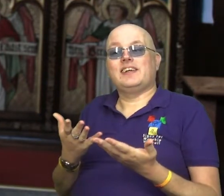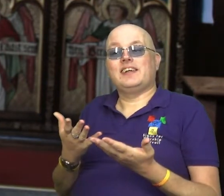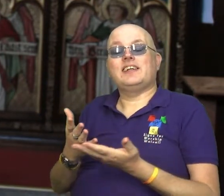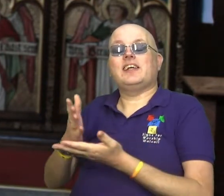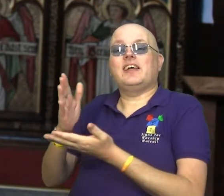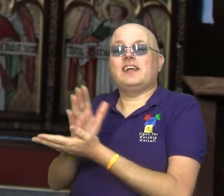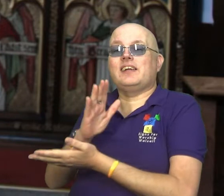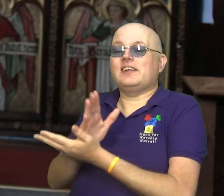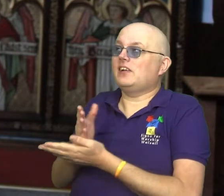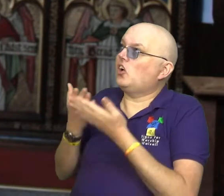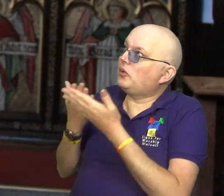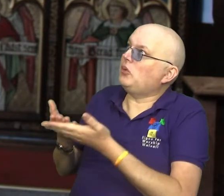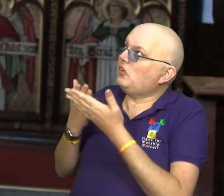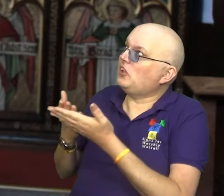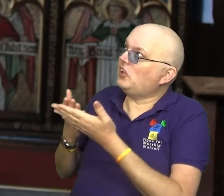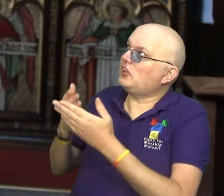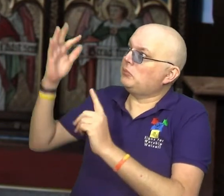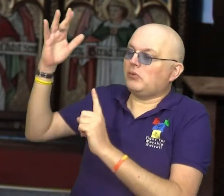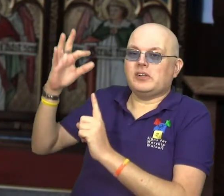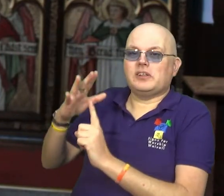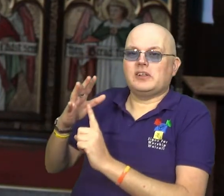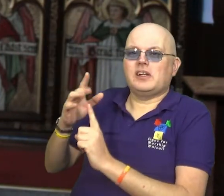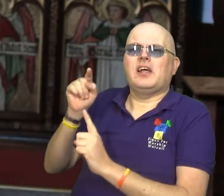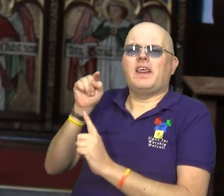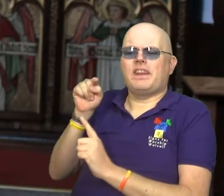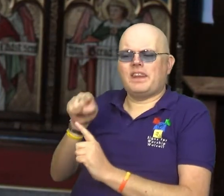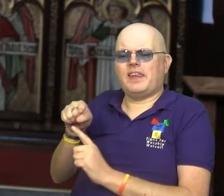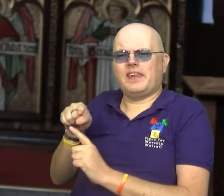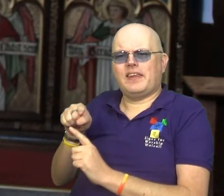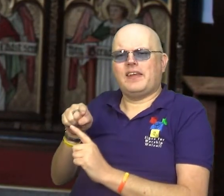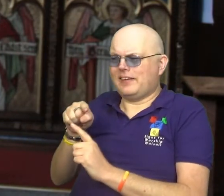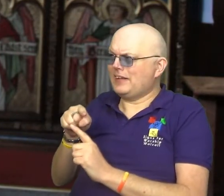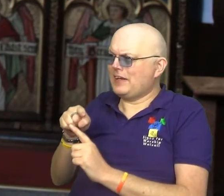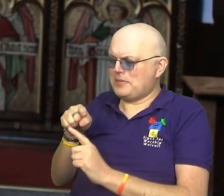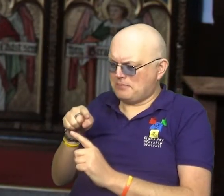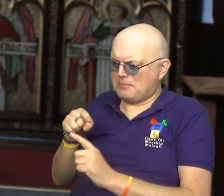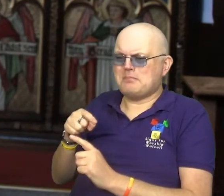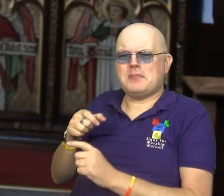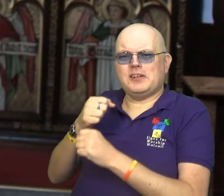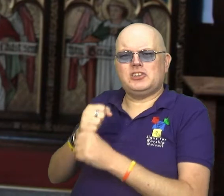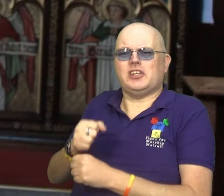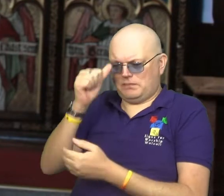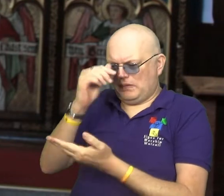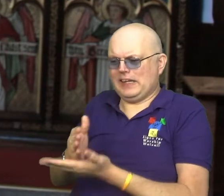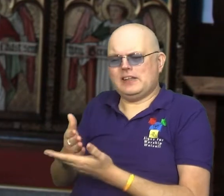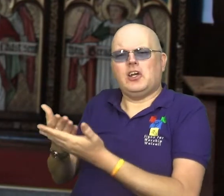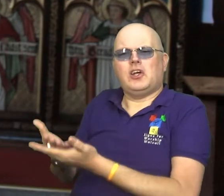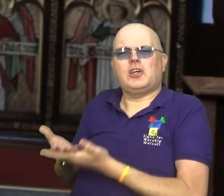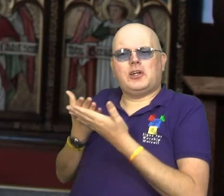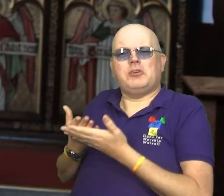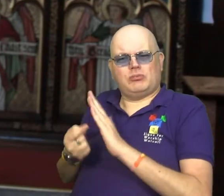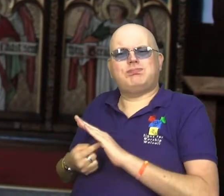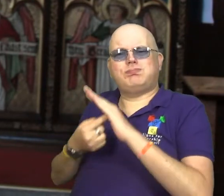enjoying the communion, which has been probably the highlight of my church faith,